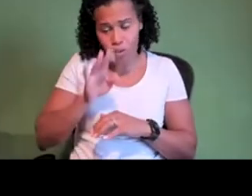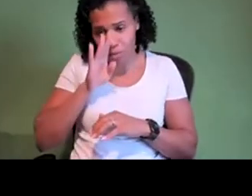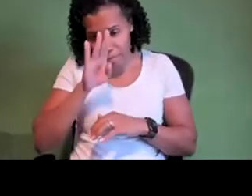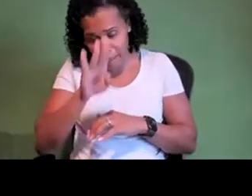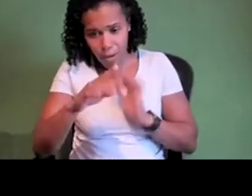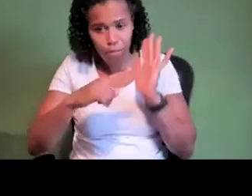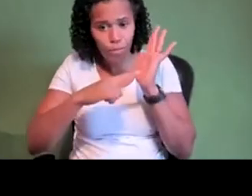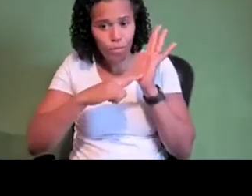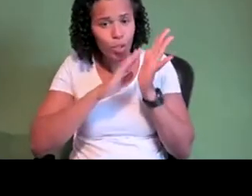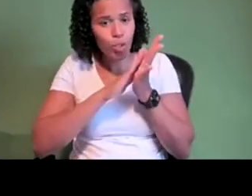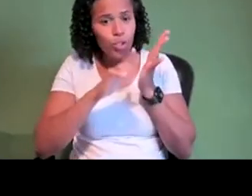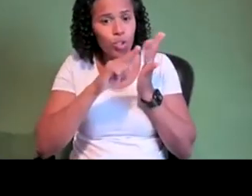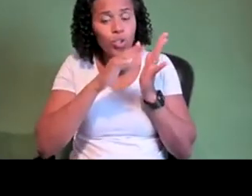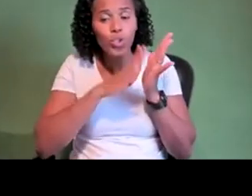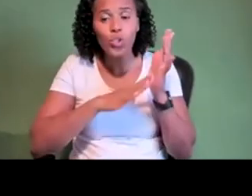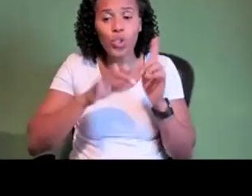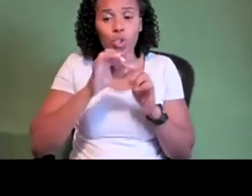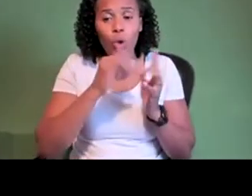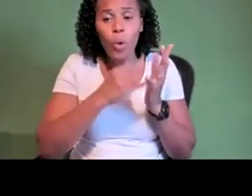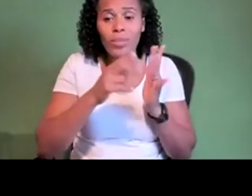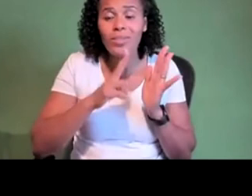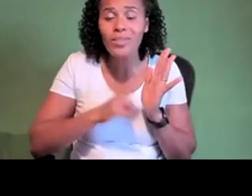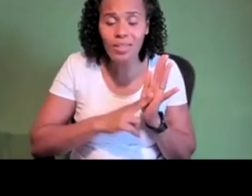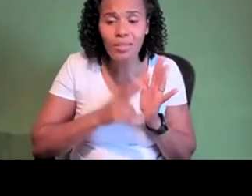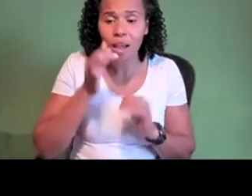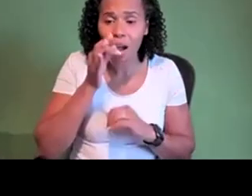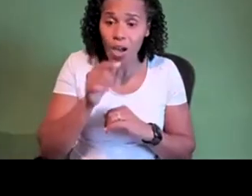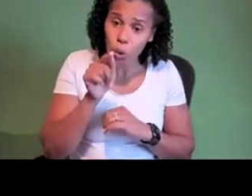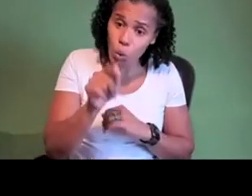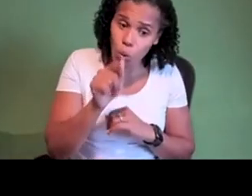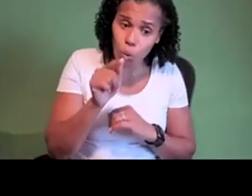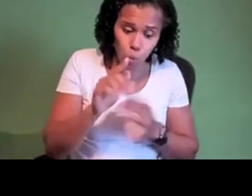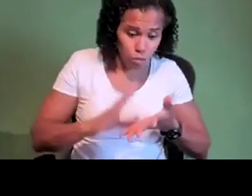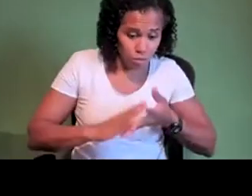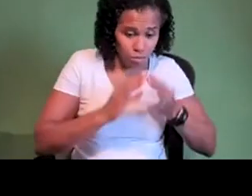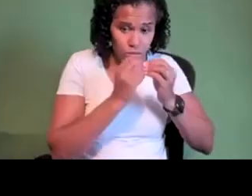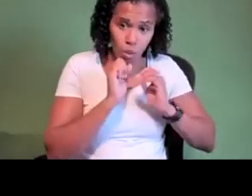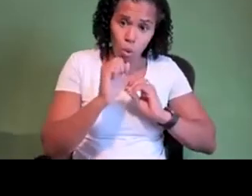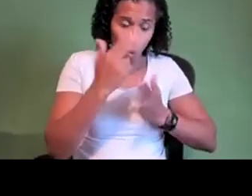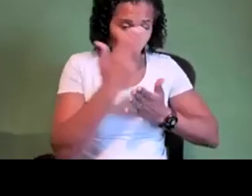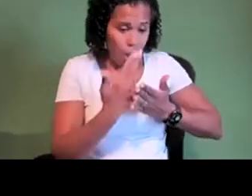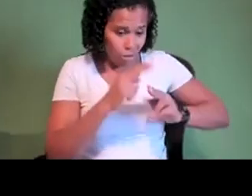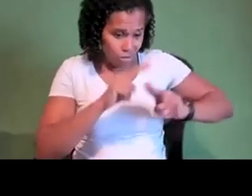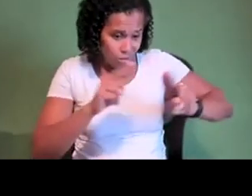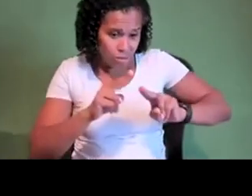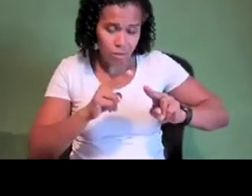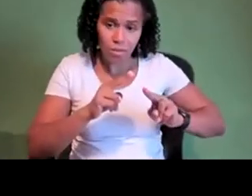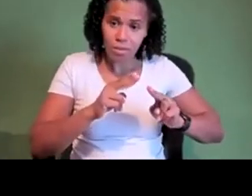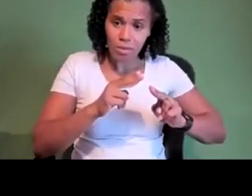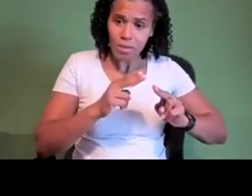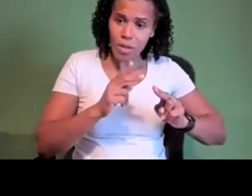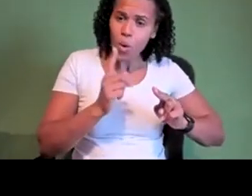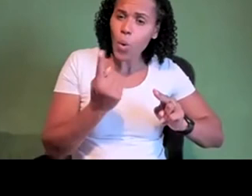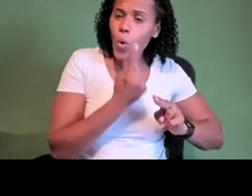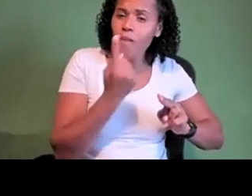asked um do you make art for yourself and or to communicate your life experience with others